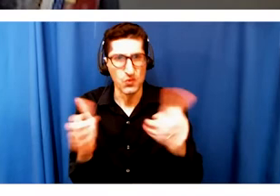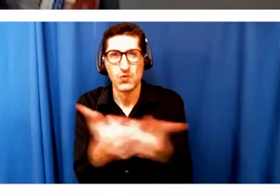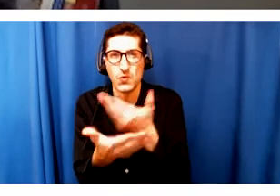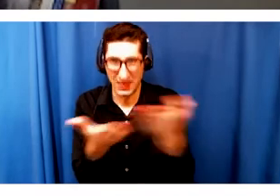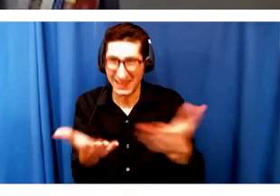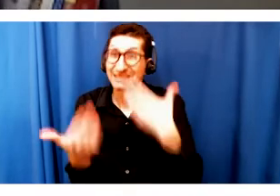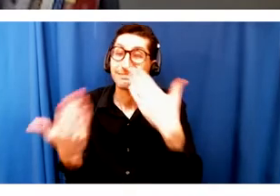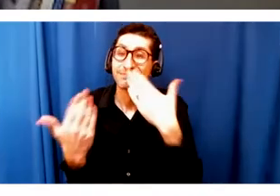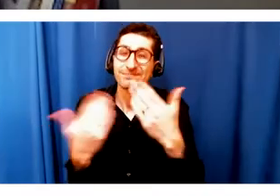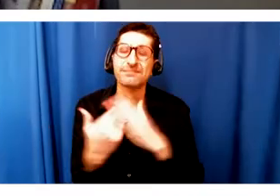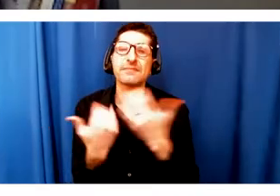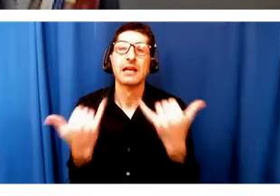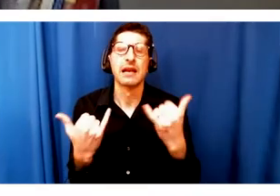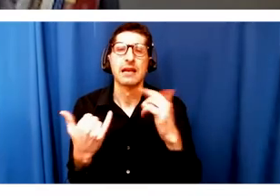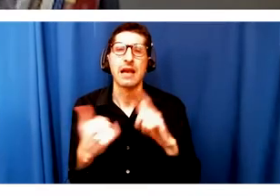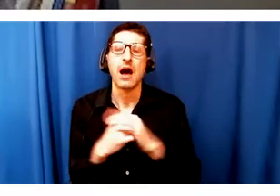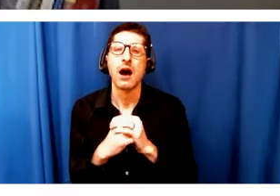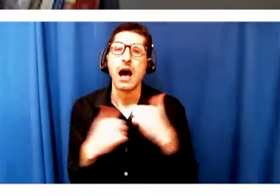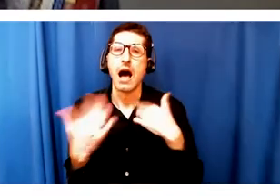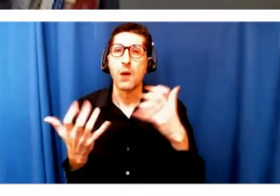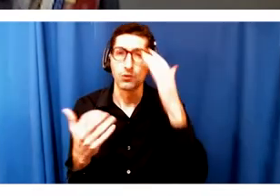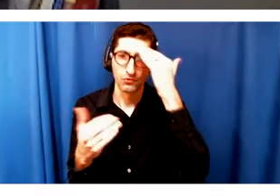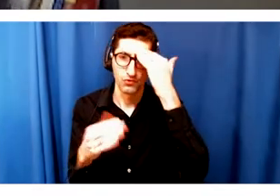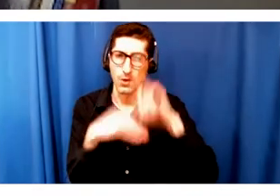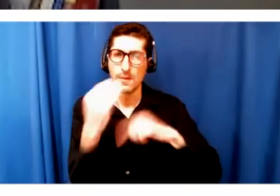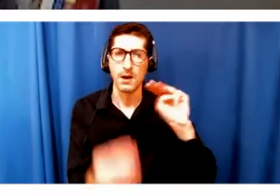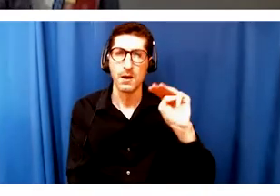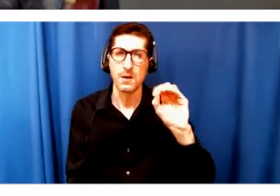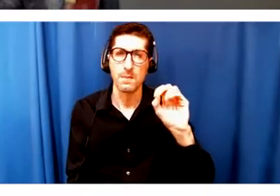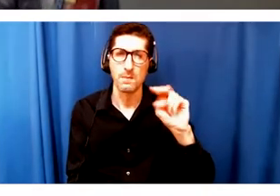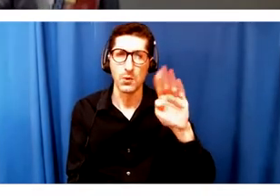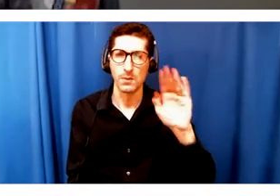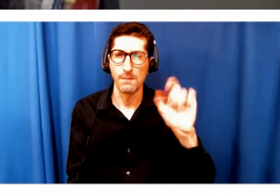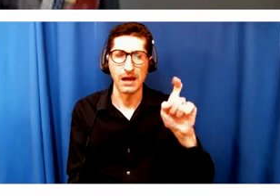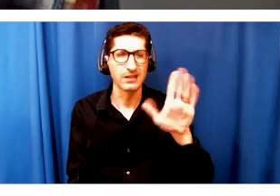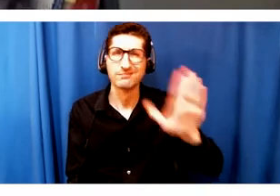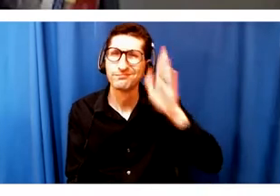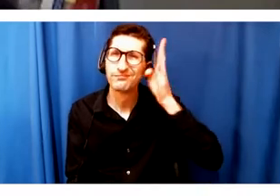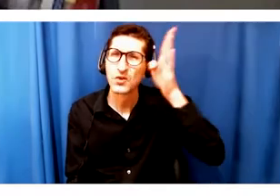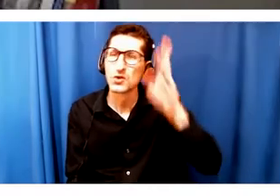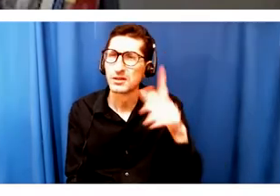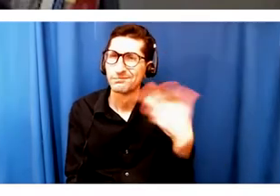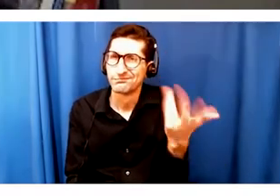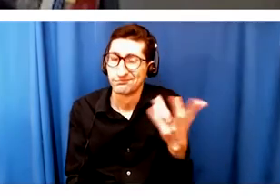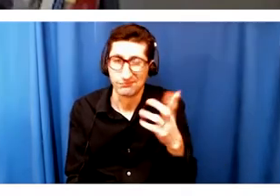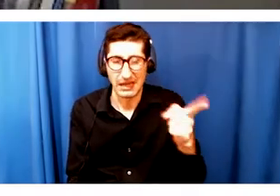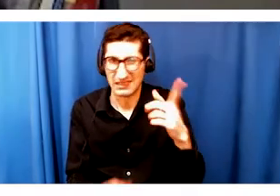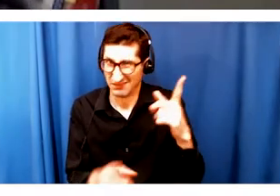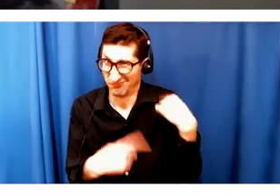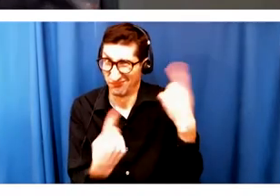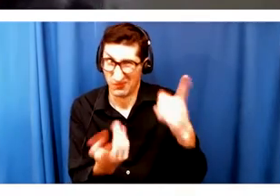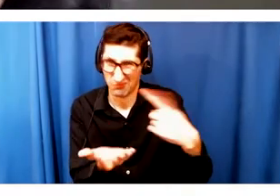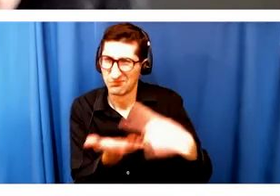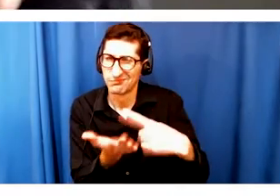over to hear a little bit about how Moonbox is thinking about the future. Sharmin, can you fill us in a little bit about what the conversation in Moonbox has been?